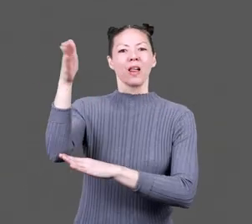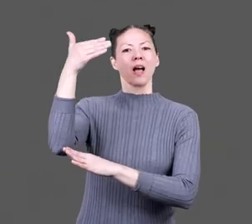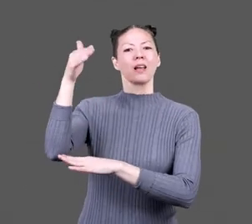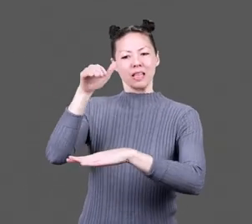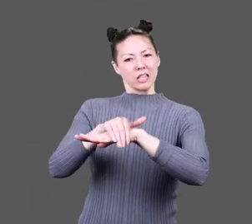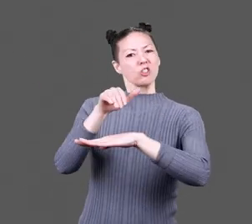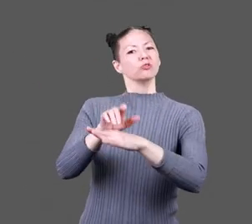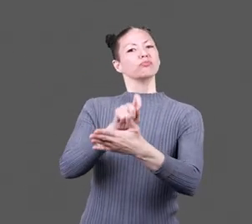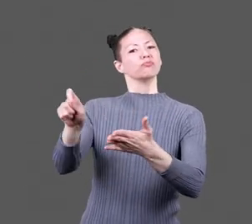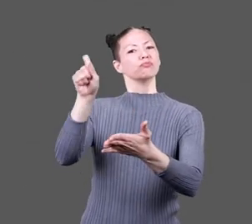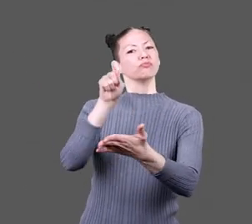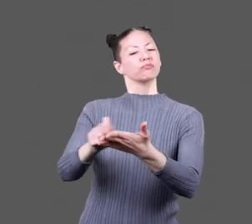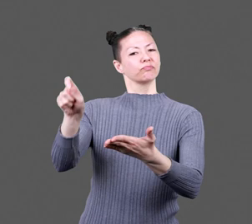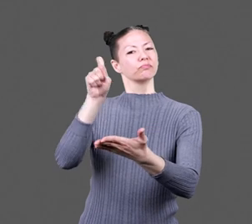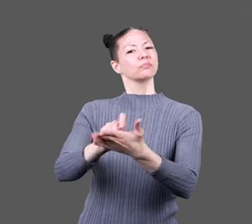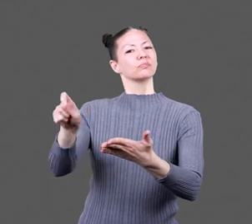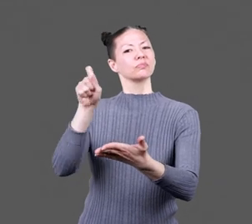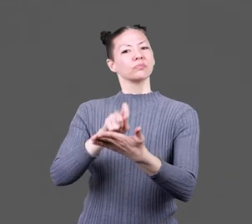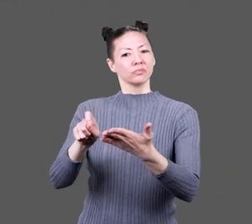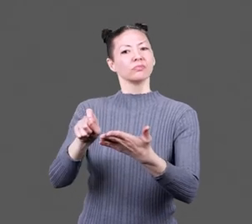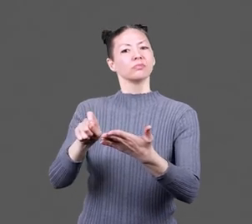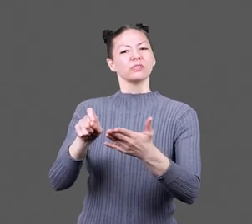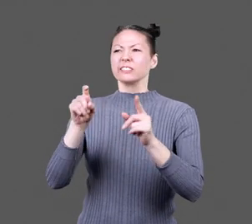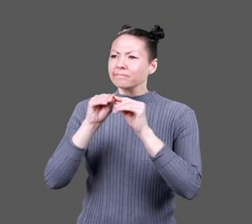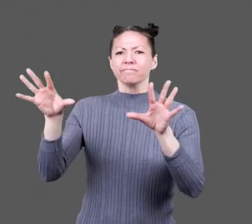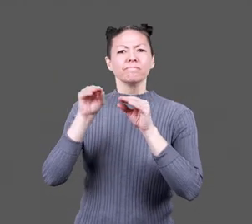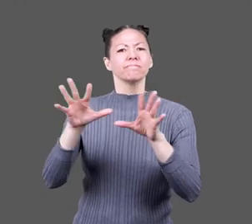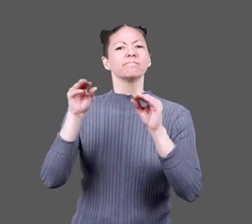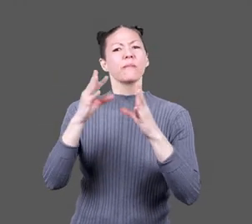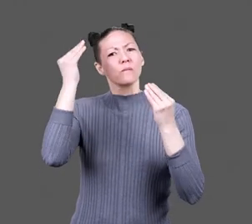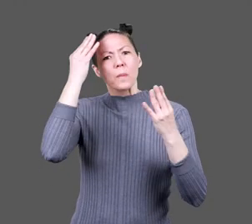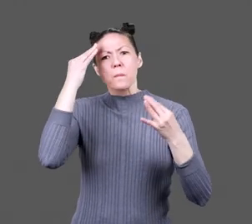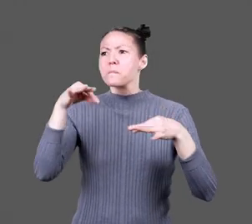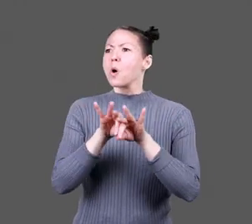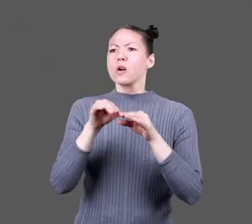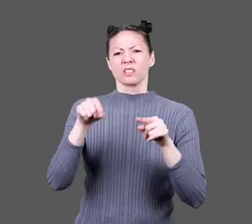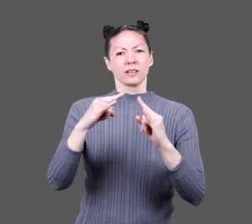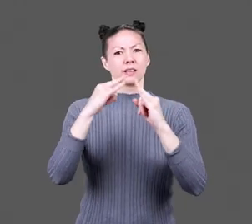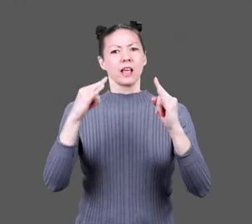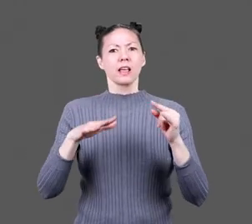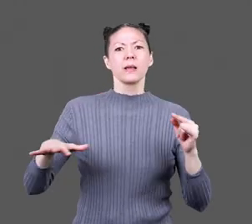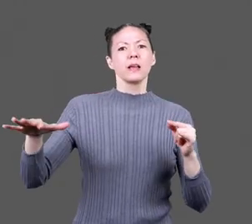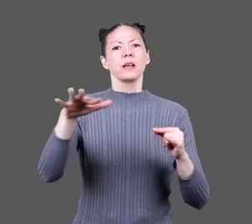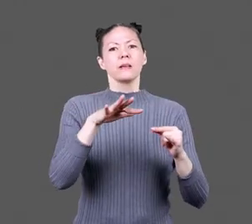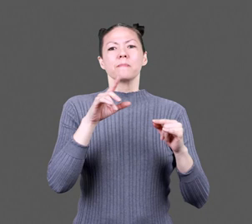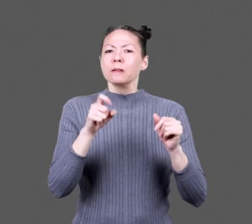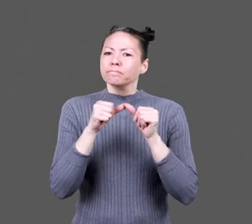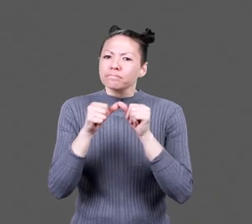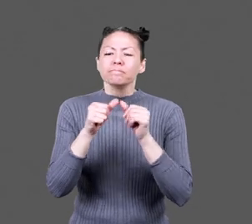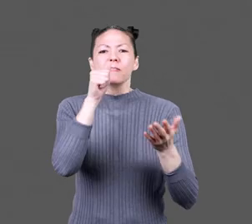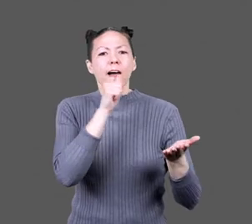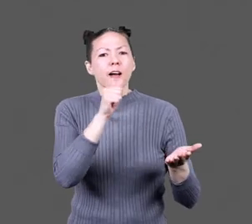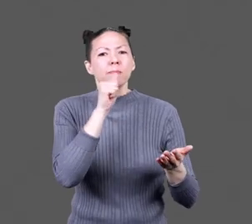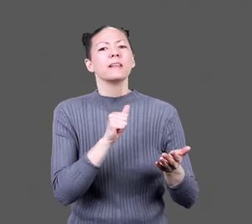an American flag, and English handwriting. When we needed to spread important information in camp, we